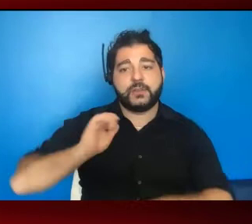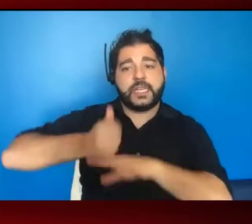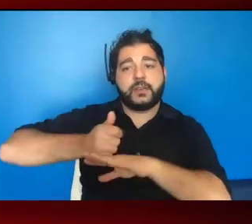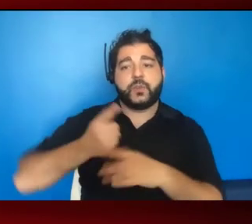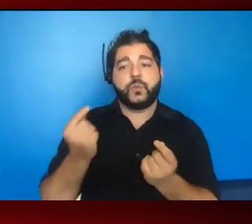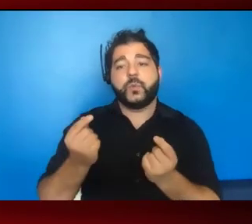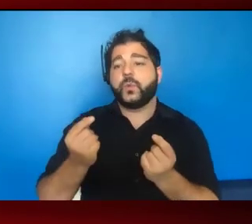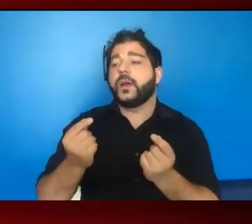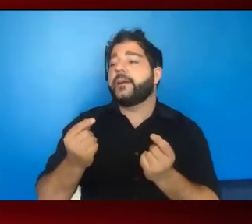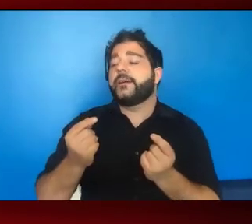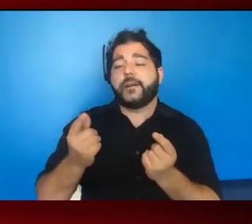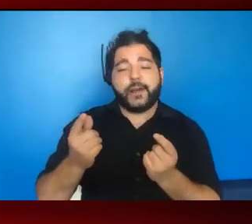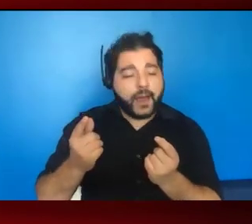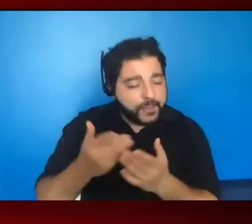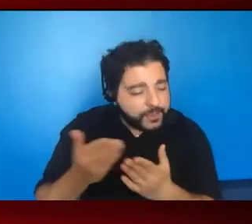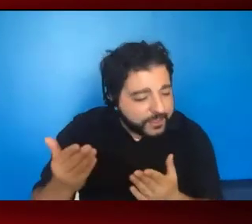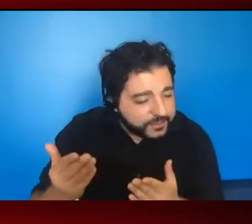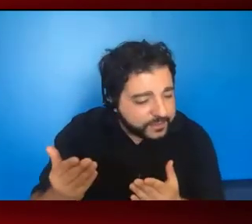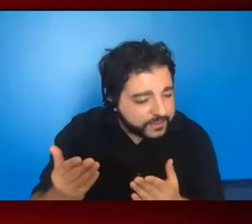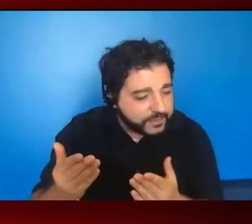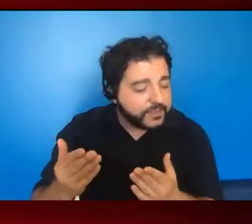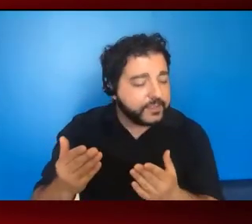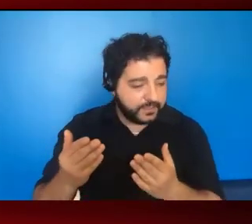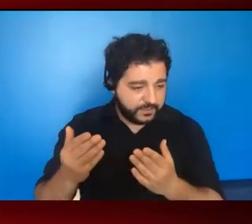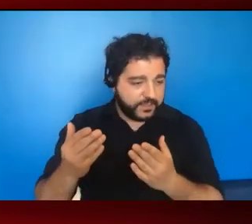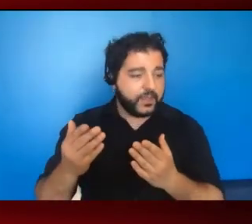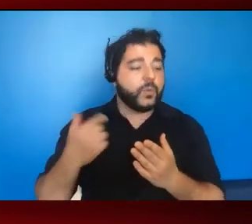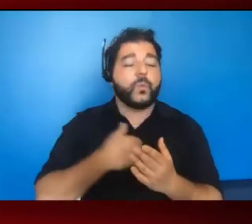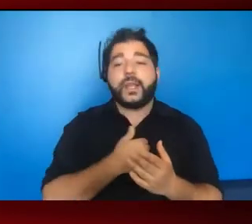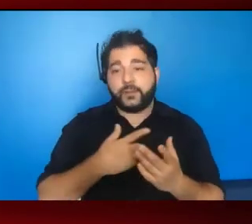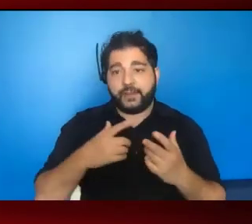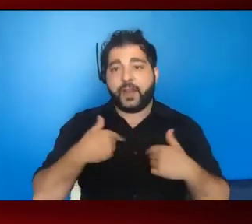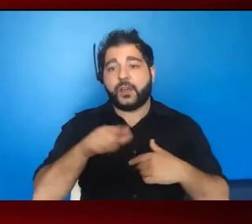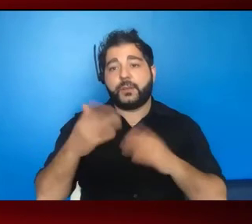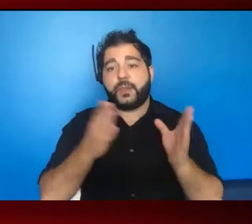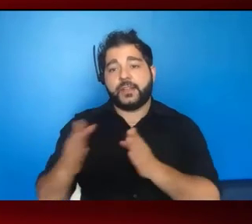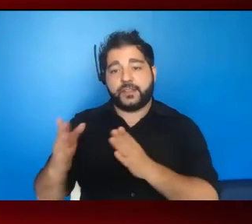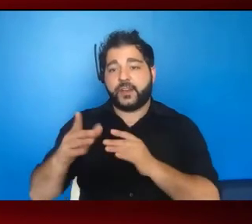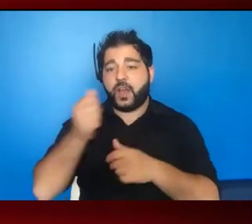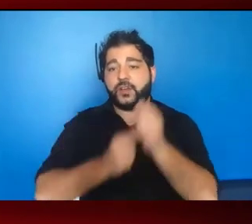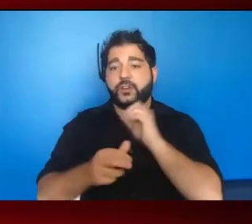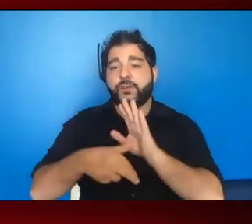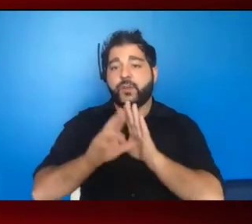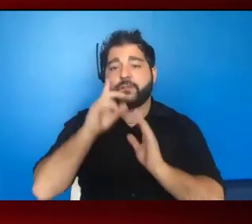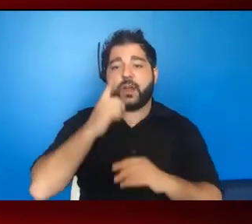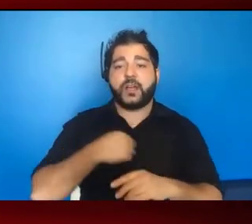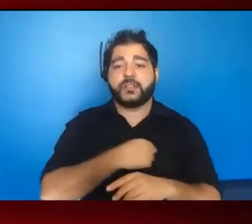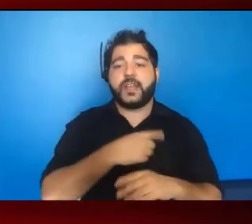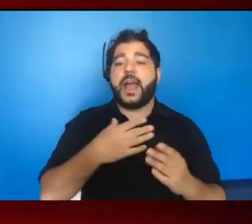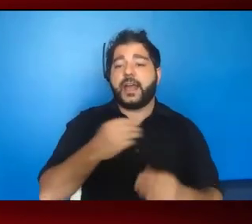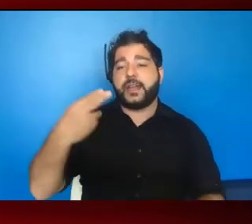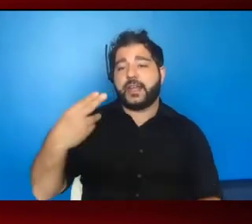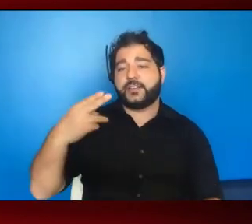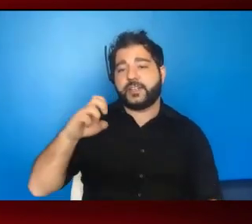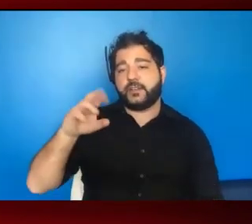planning was that jurisdictions submitted revised jurisdictional plans to us, and they're currently under review by us, as well as by HRSA. And